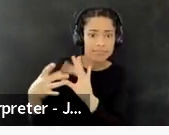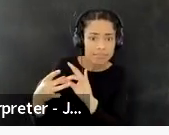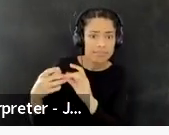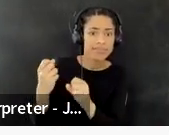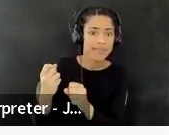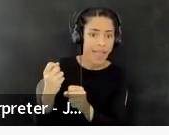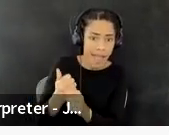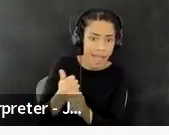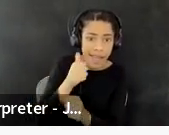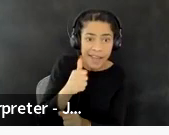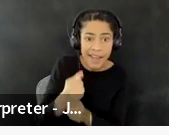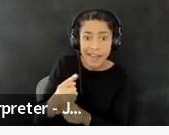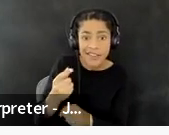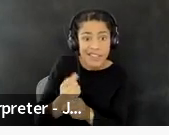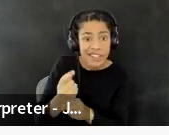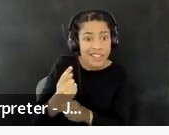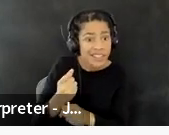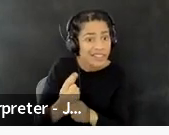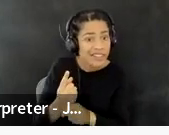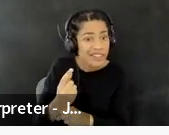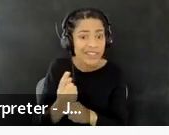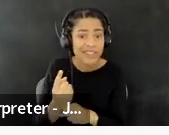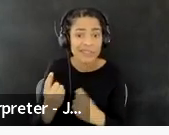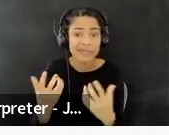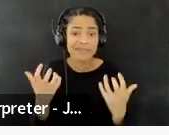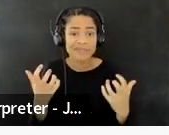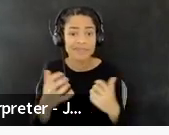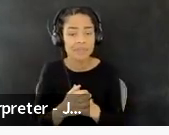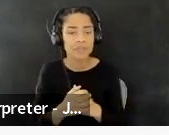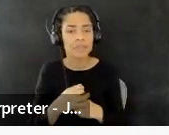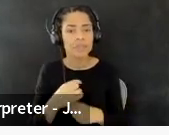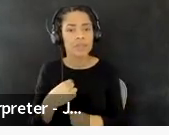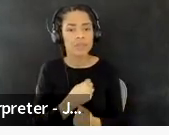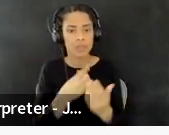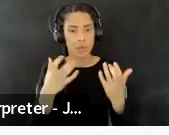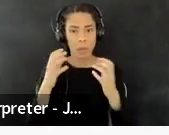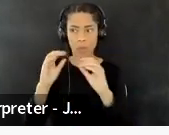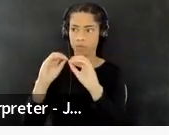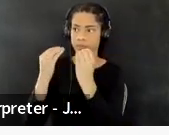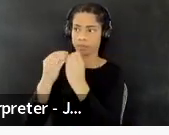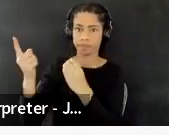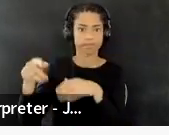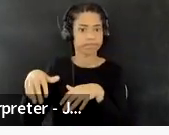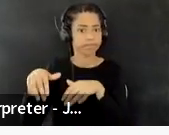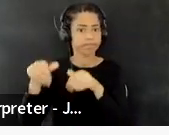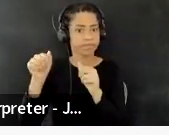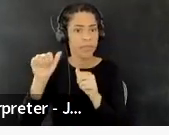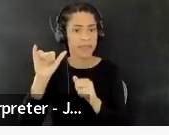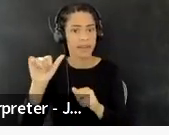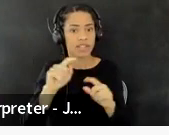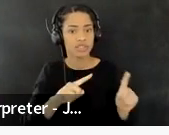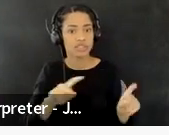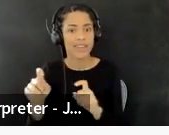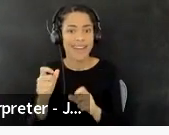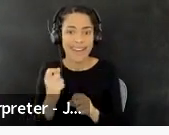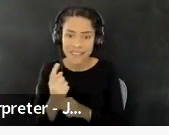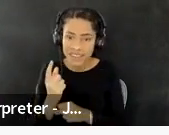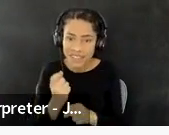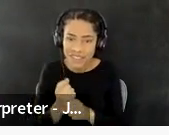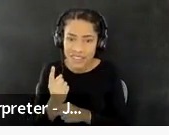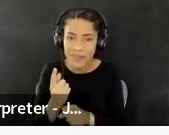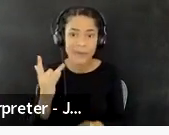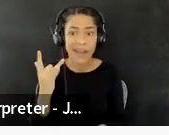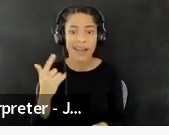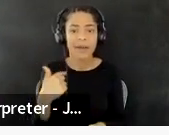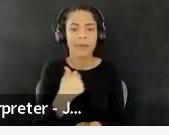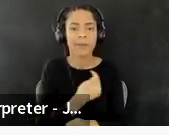Um, we want participants to take this survey yearly so that we can continue identifying, uh,